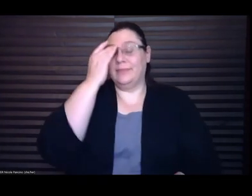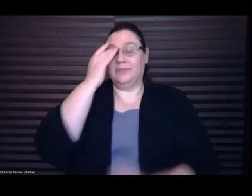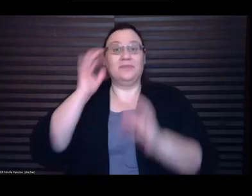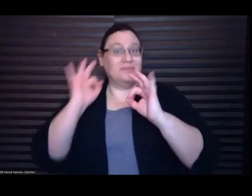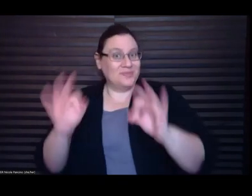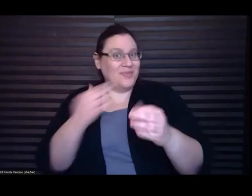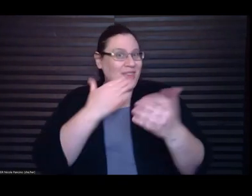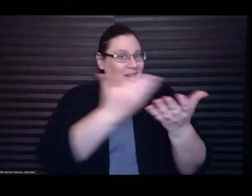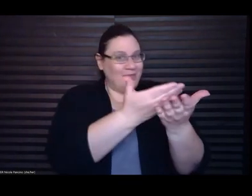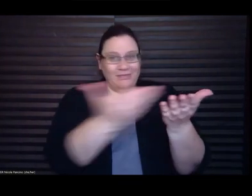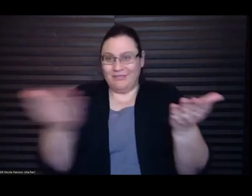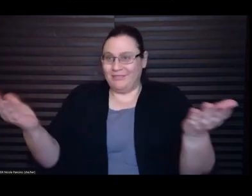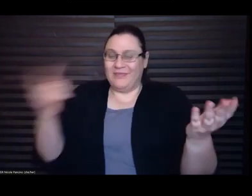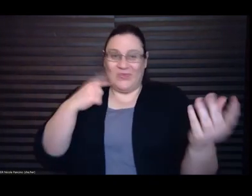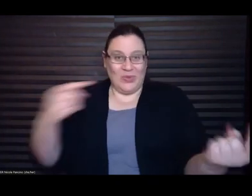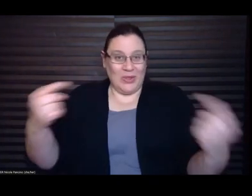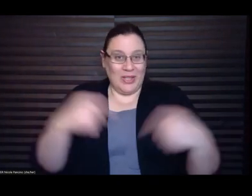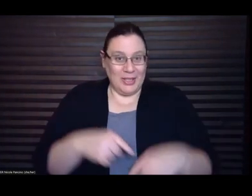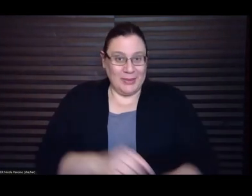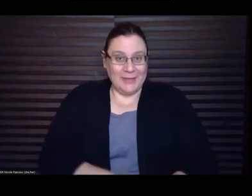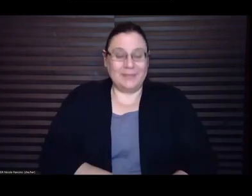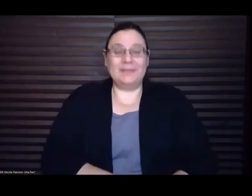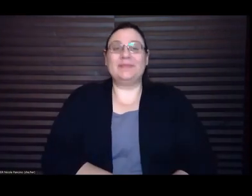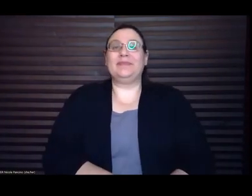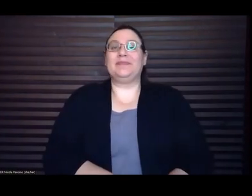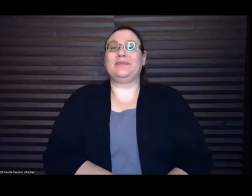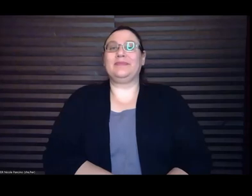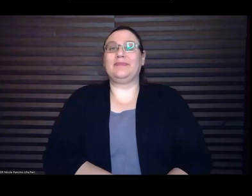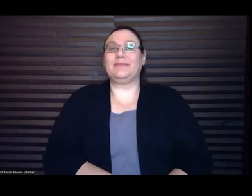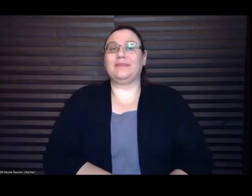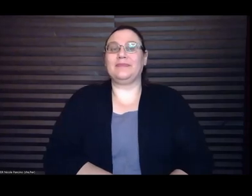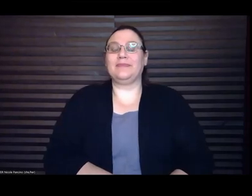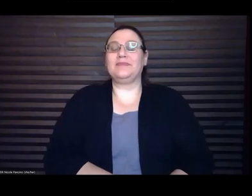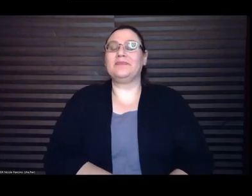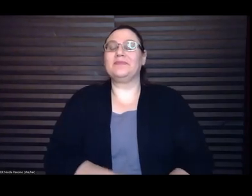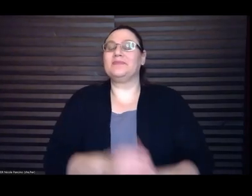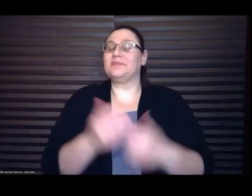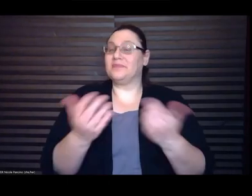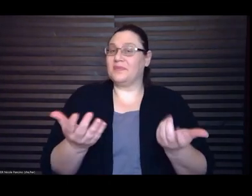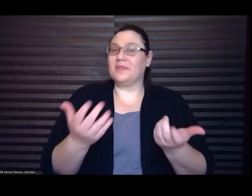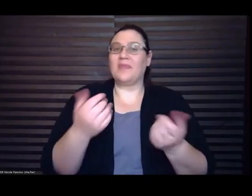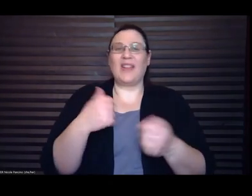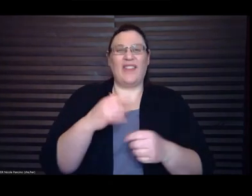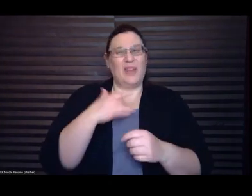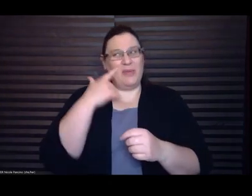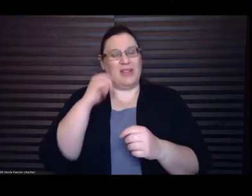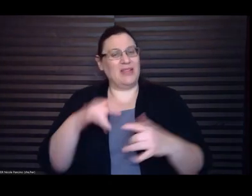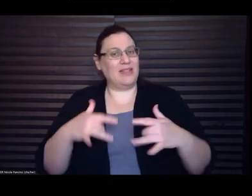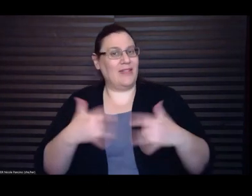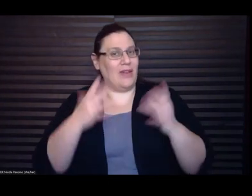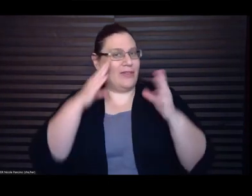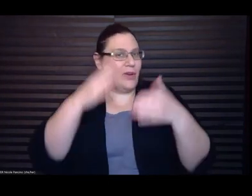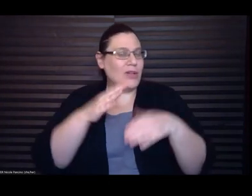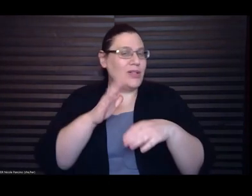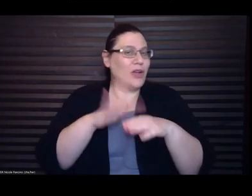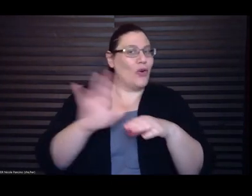I thought that since this event is focused on your debuts, that we could begin more or less at the beginning.